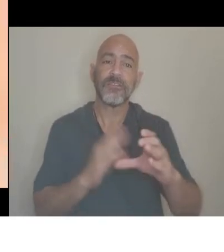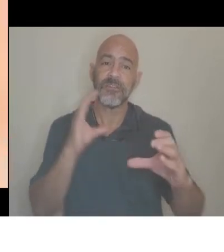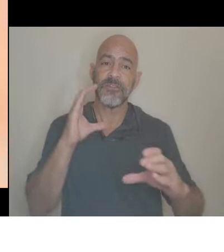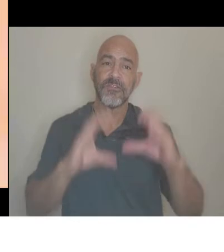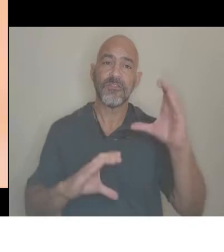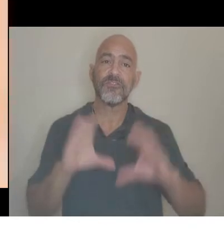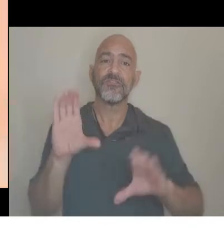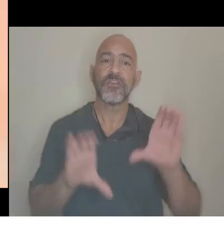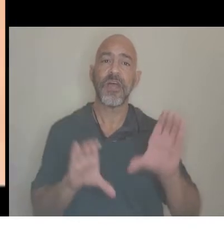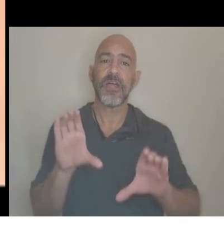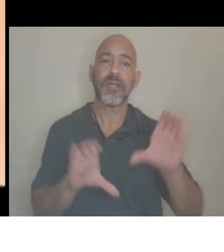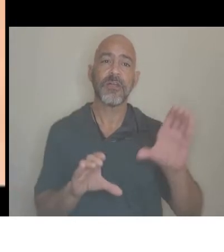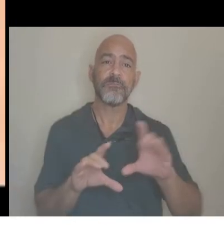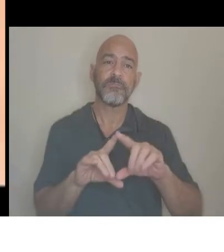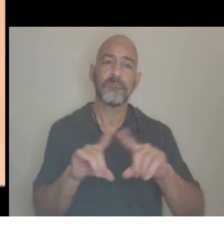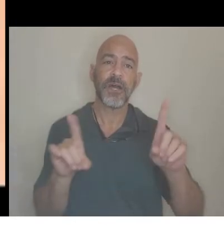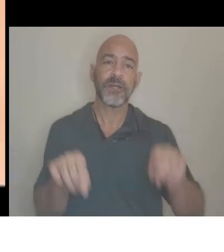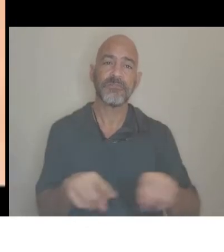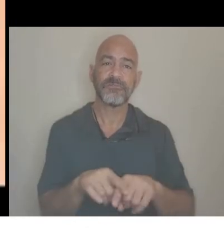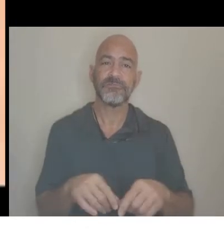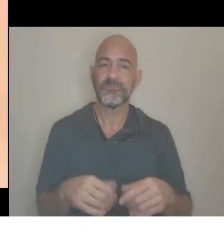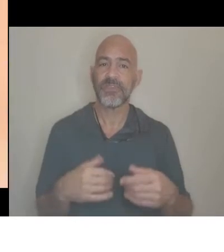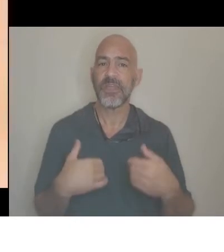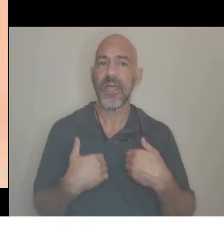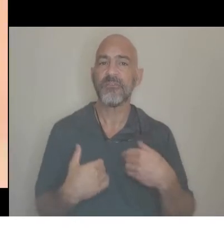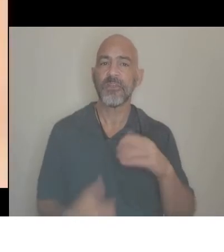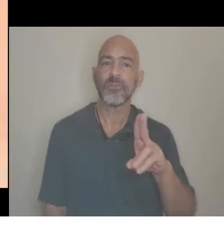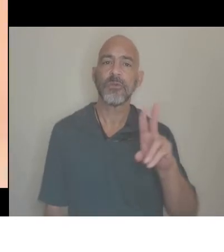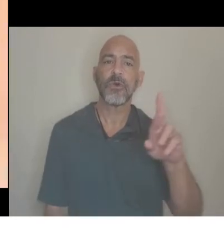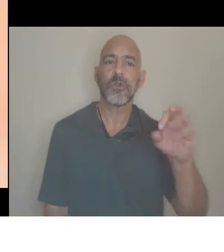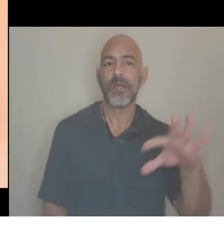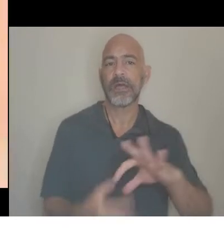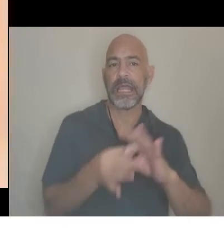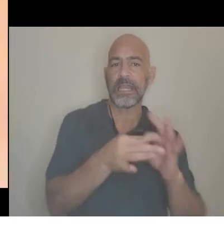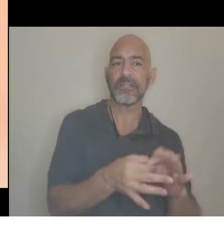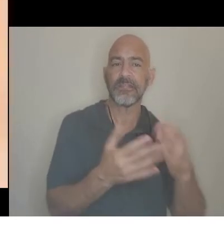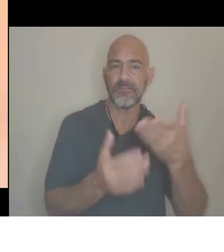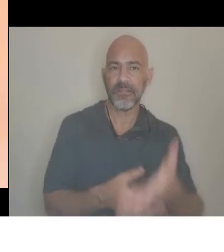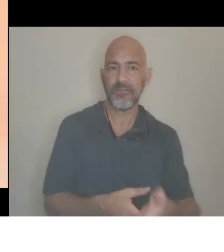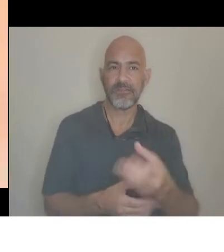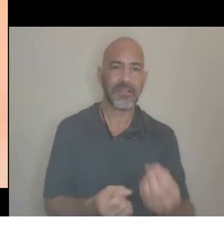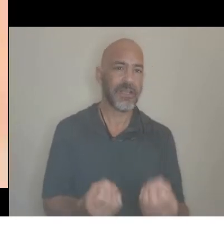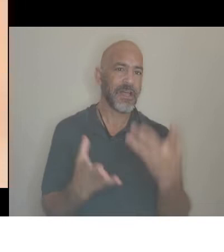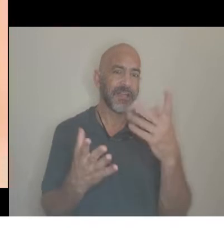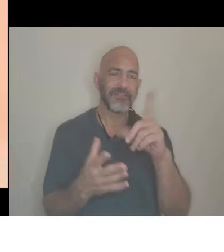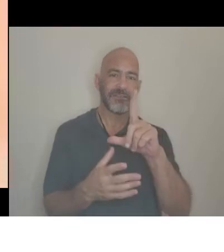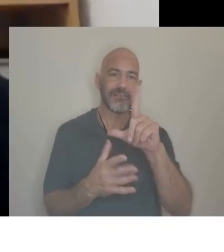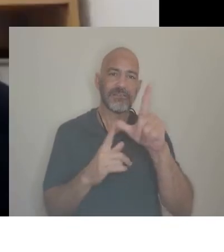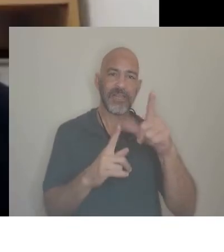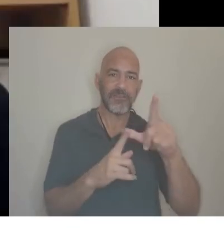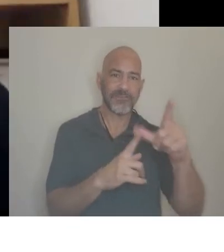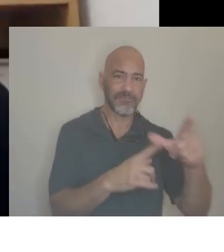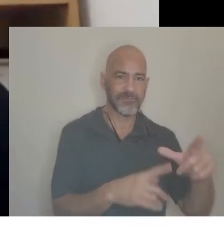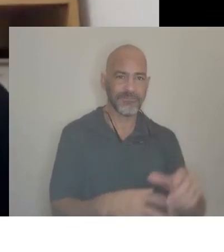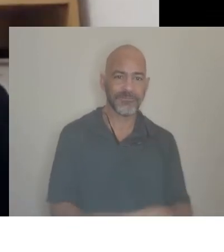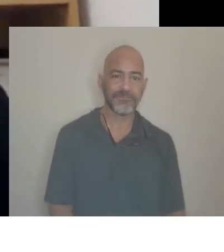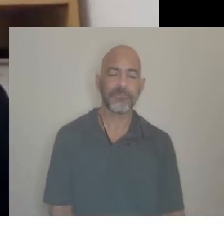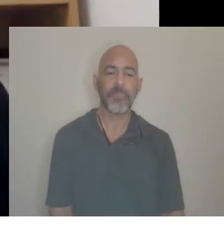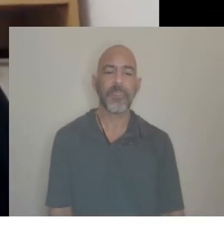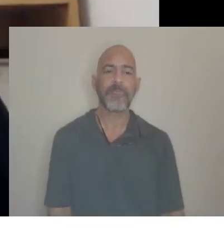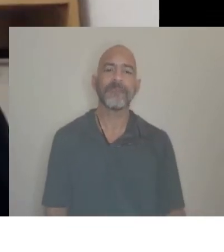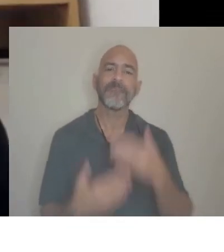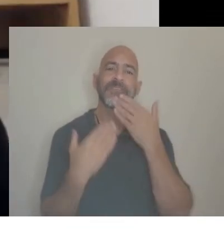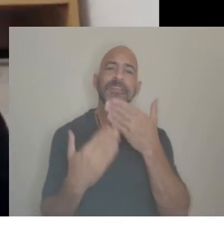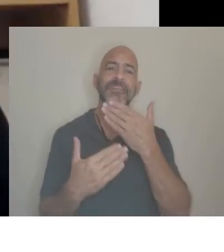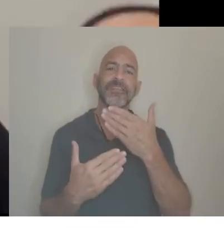URL for it, because it's a whole bunch of letters. Yeah, thank you all